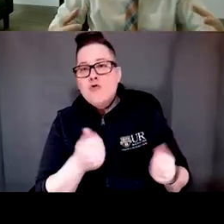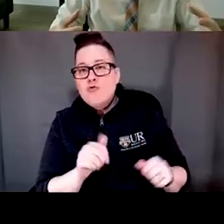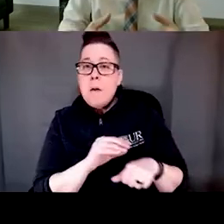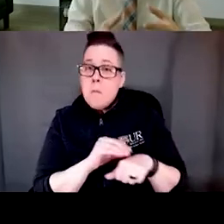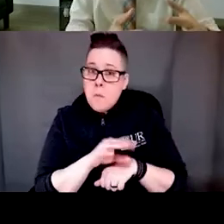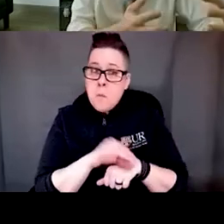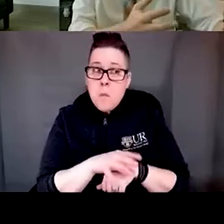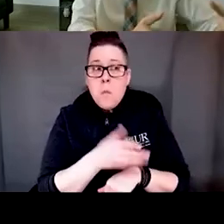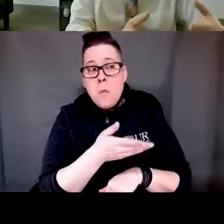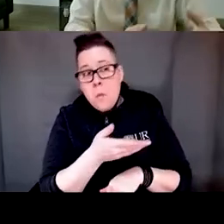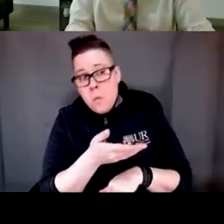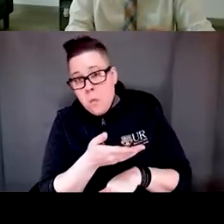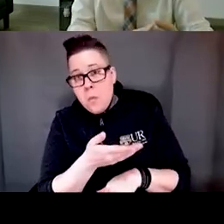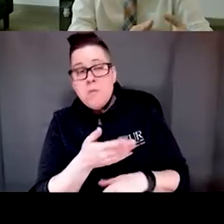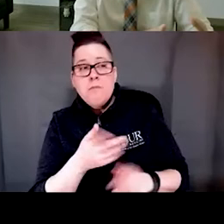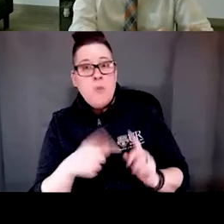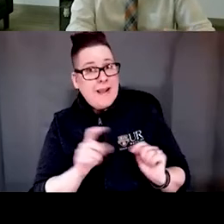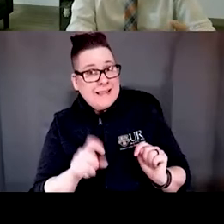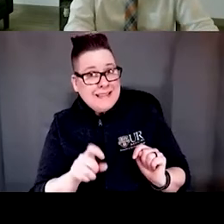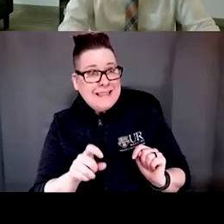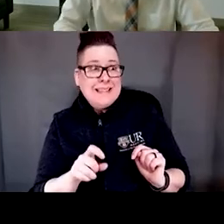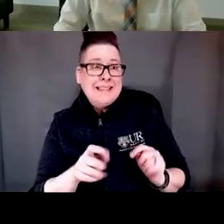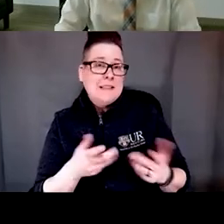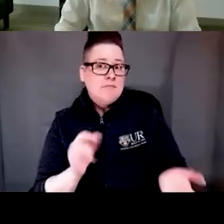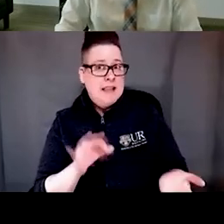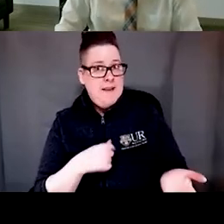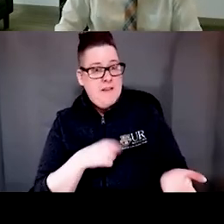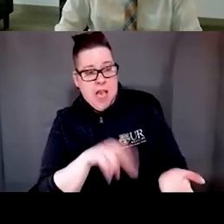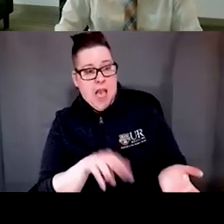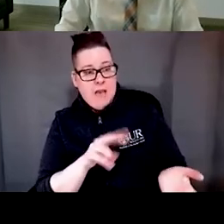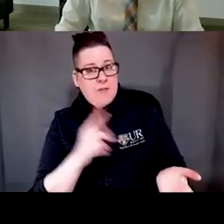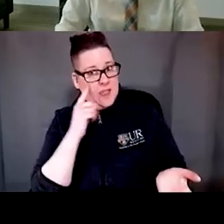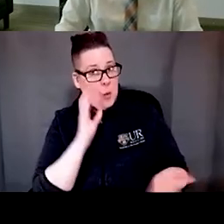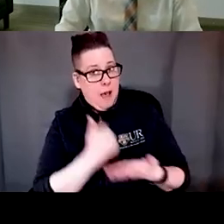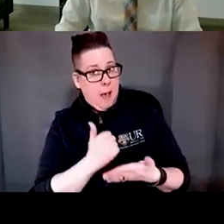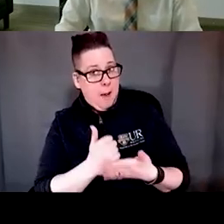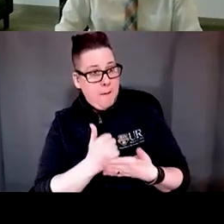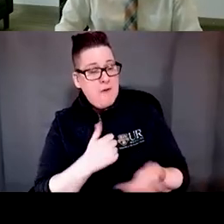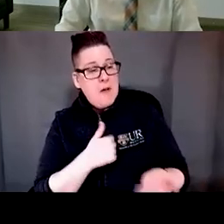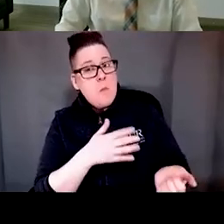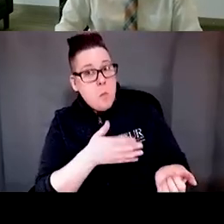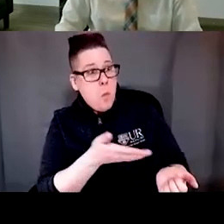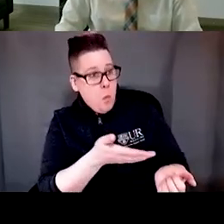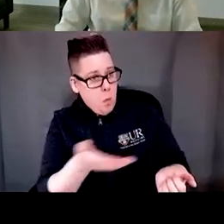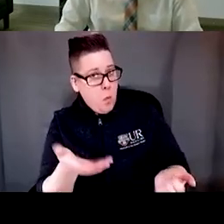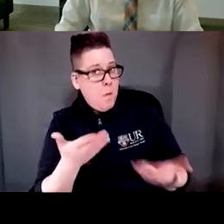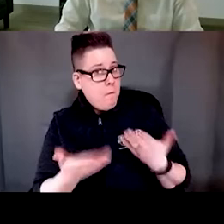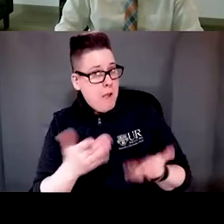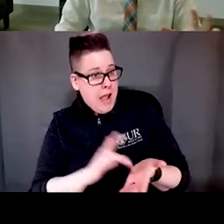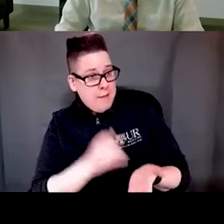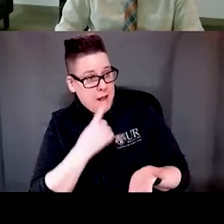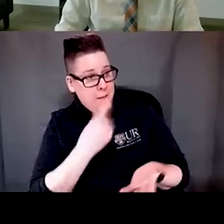seek when necessary or if I think that it would be helpful for them to have some medications